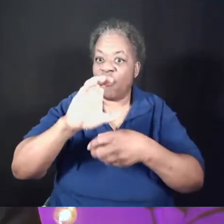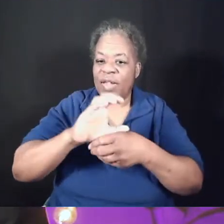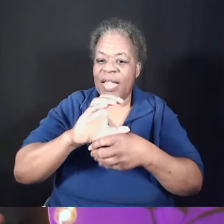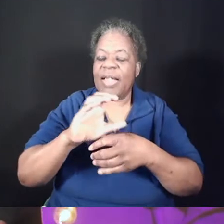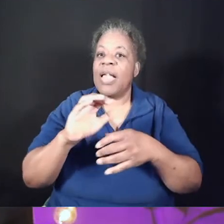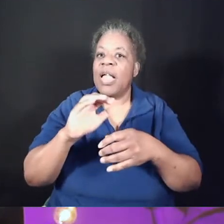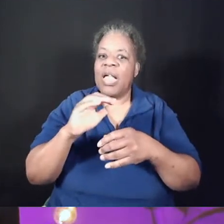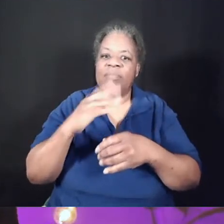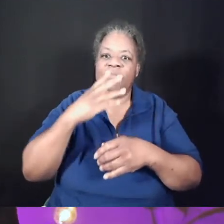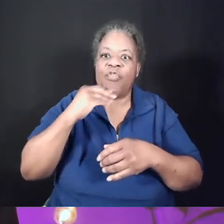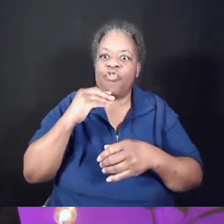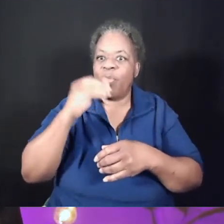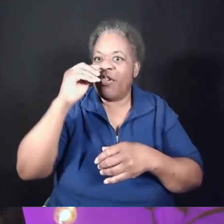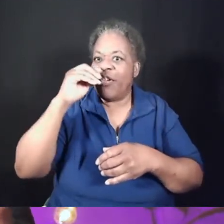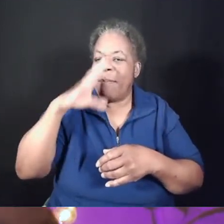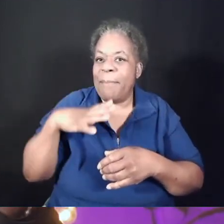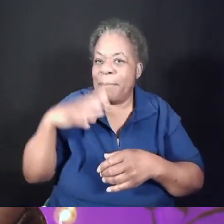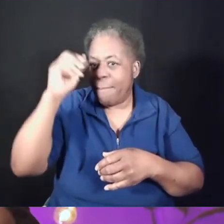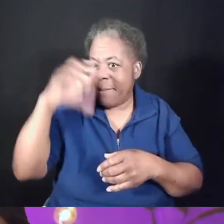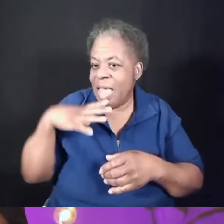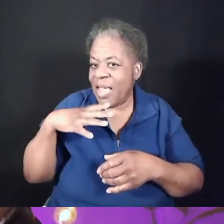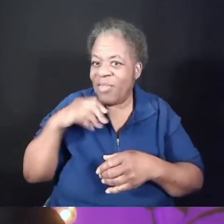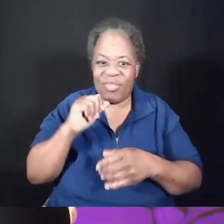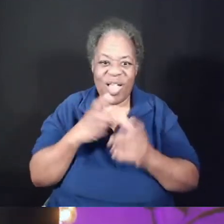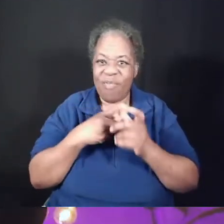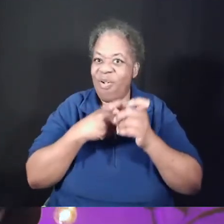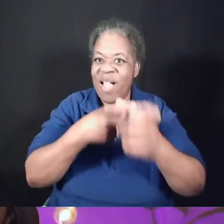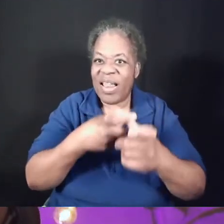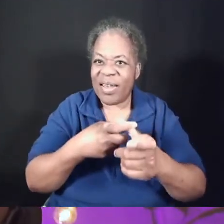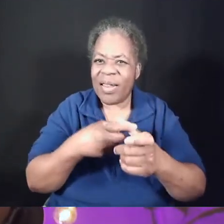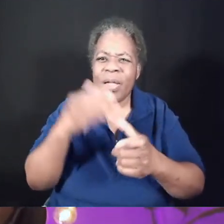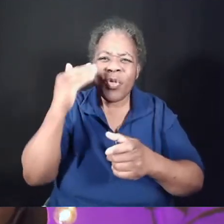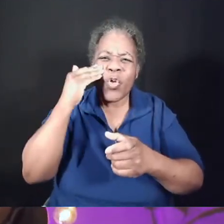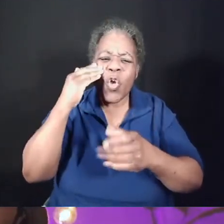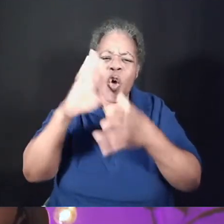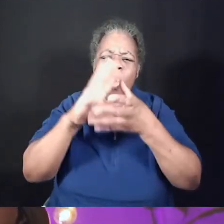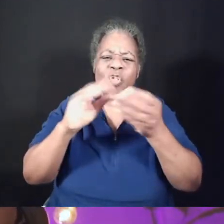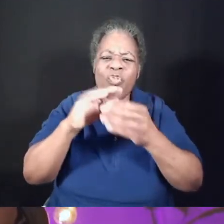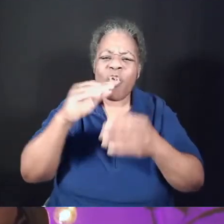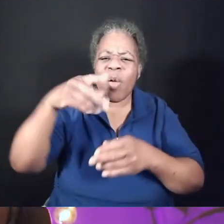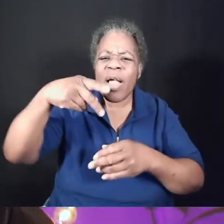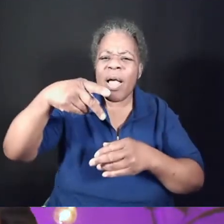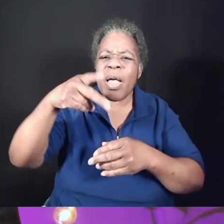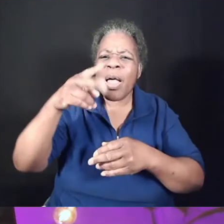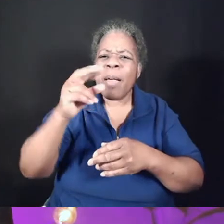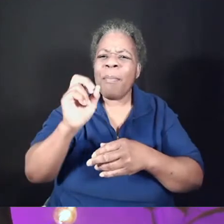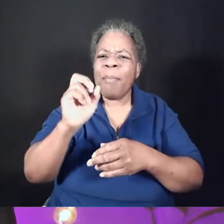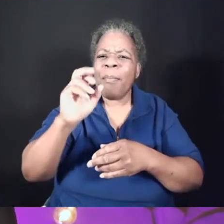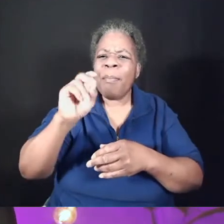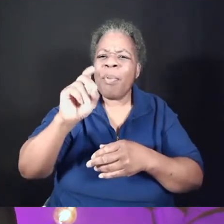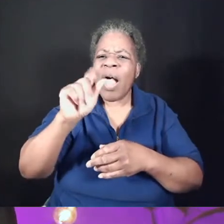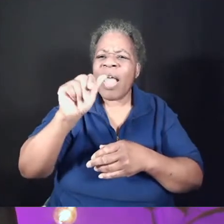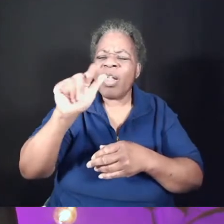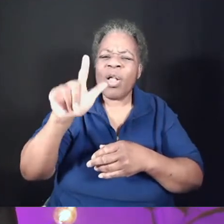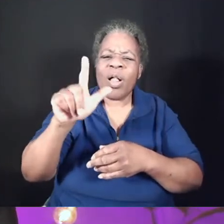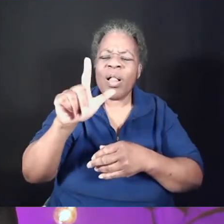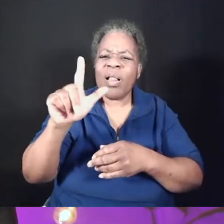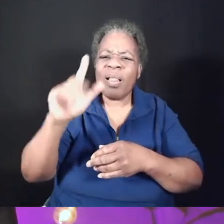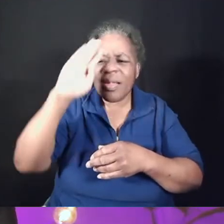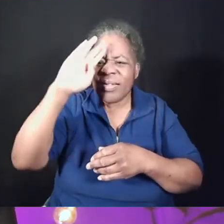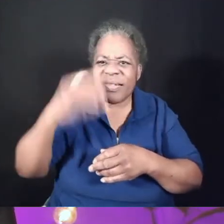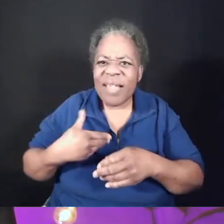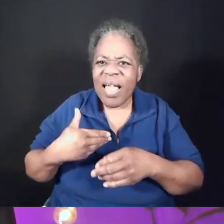That's why in the parable of the prodigal son, at the end, when the father runs to the son, it's so surprising. Because a Jewish man has